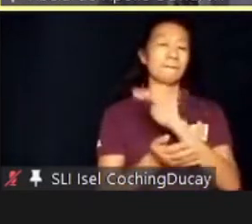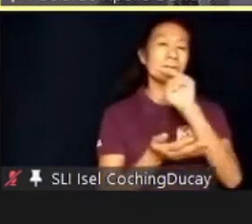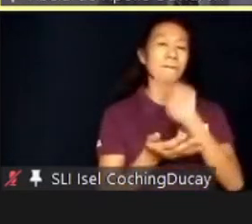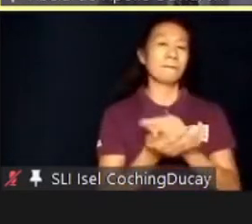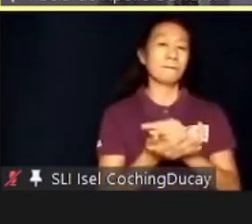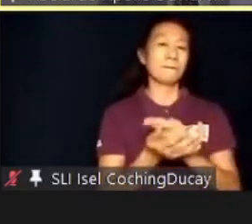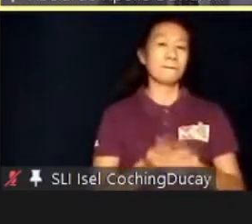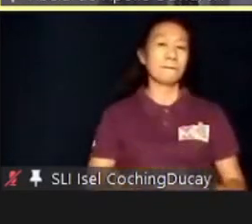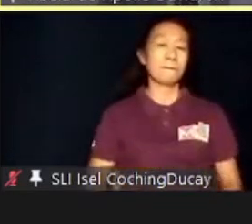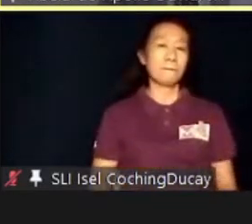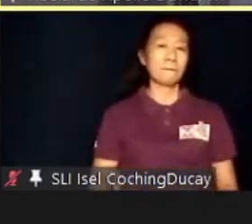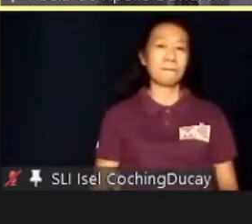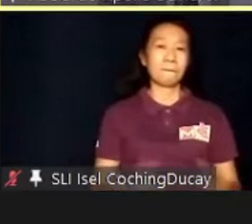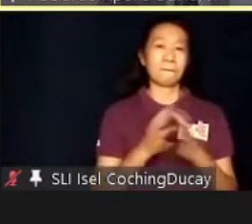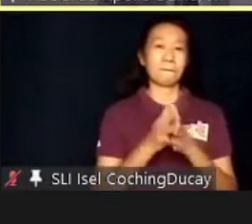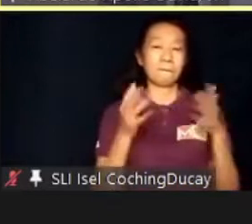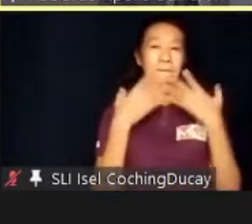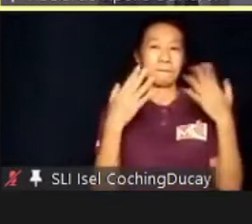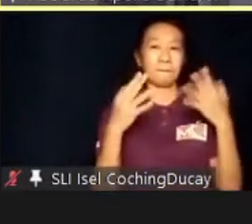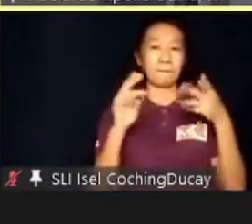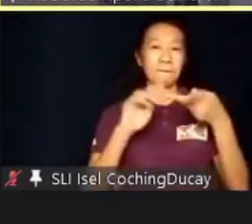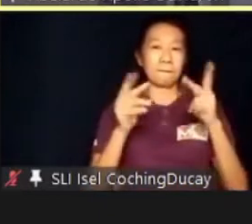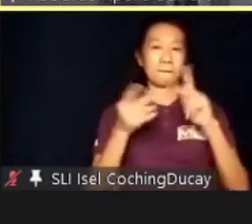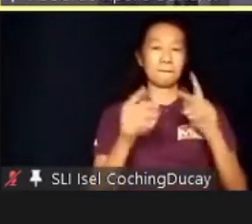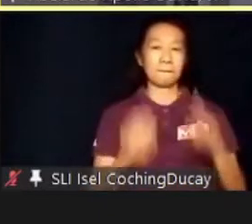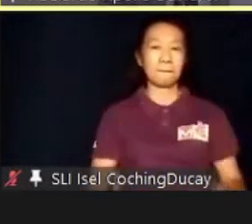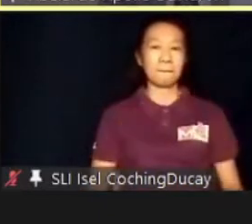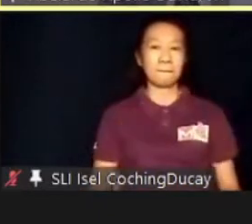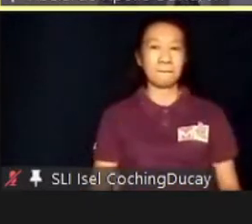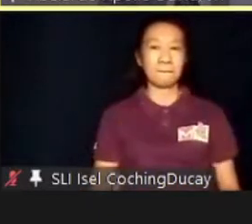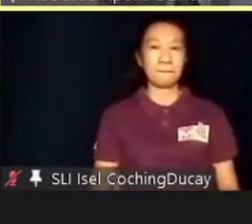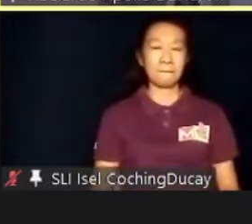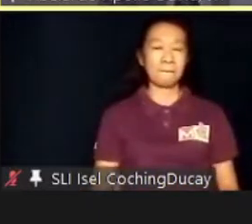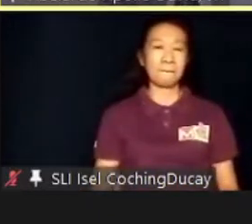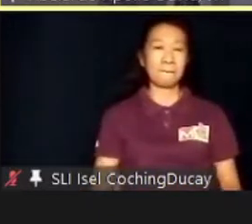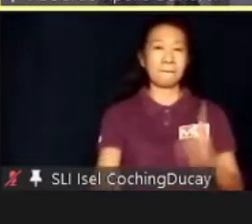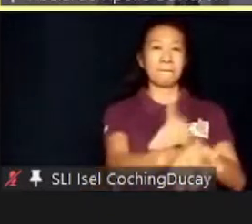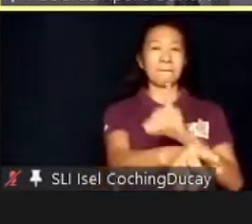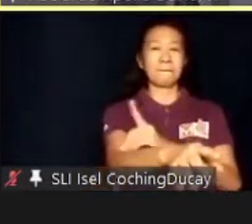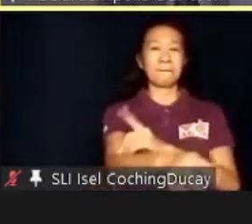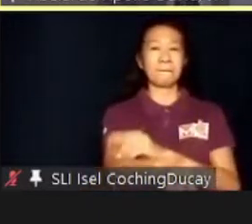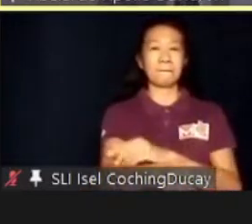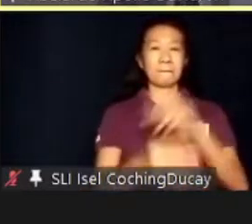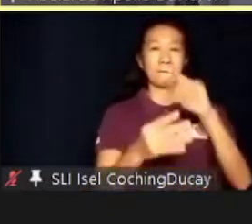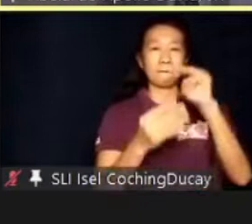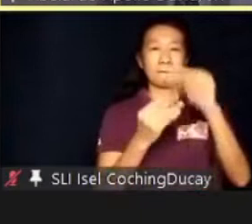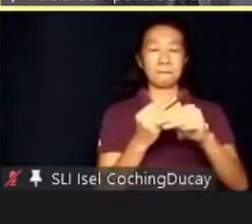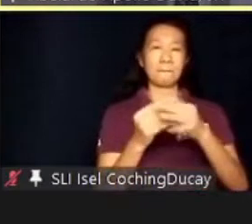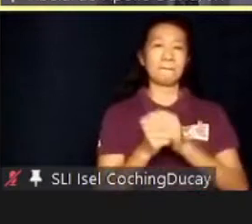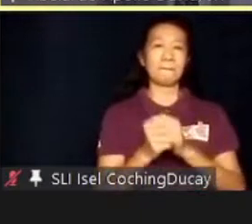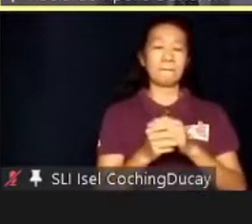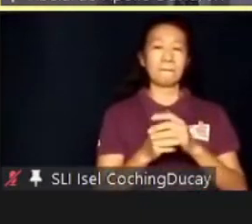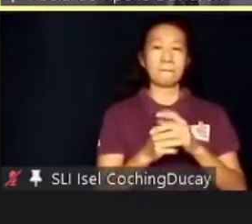Our big thanks to all our partners. In developing Project TEACH's service delivery framework, all